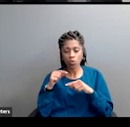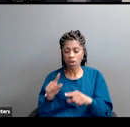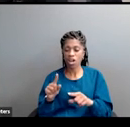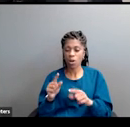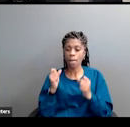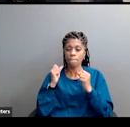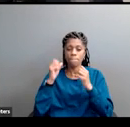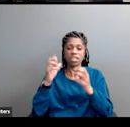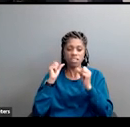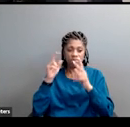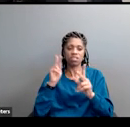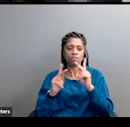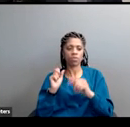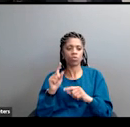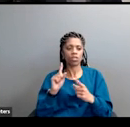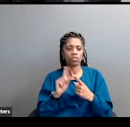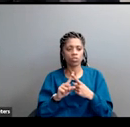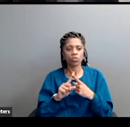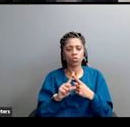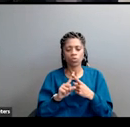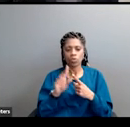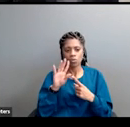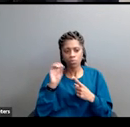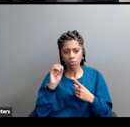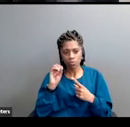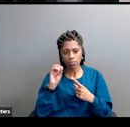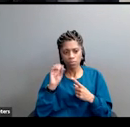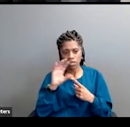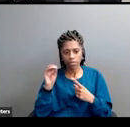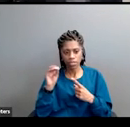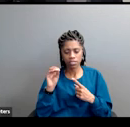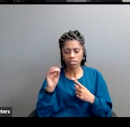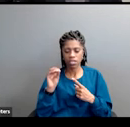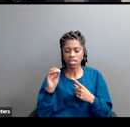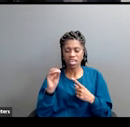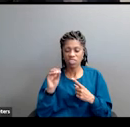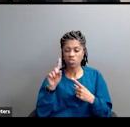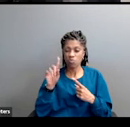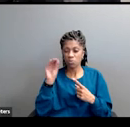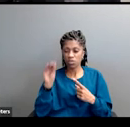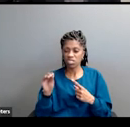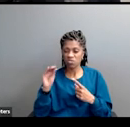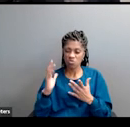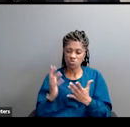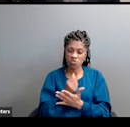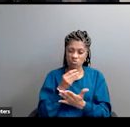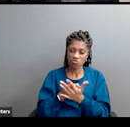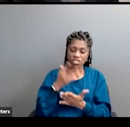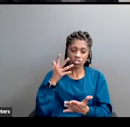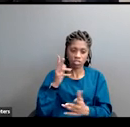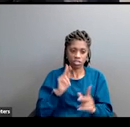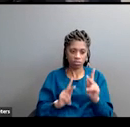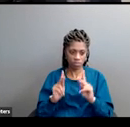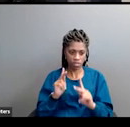when politicians blame immigrants for the hard times regular people face. We need to recognize the contributions of immigrants in our